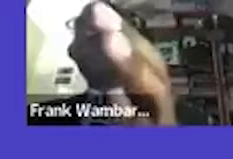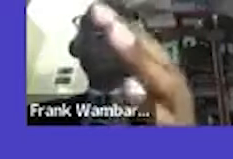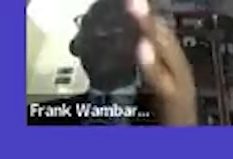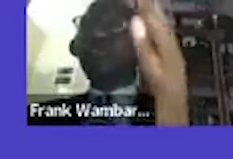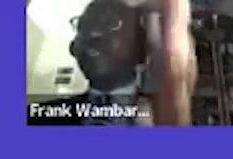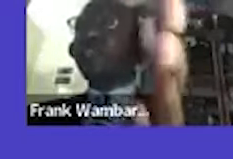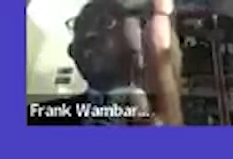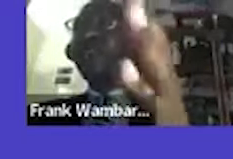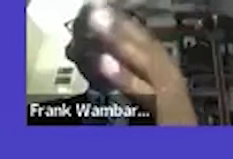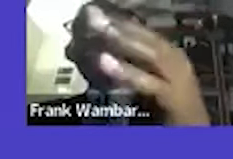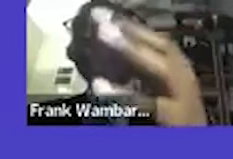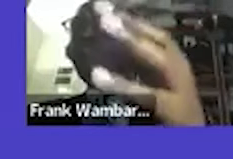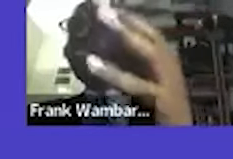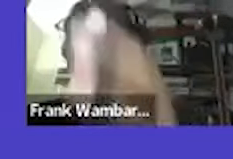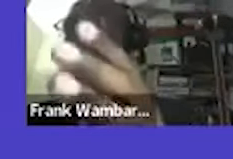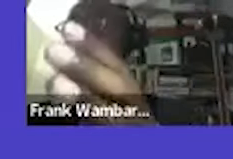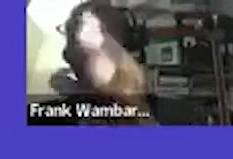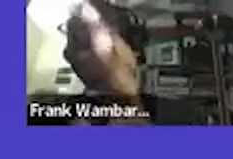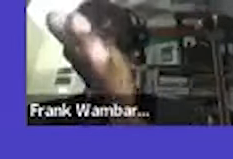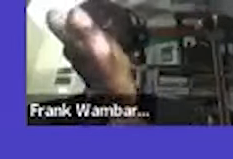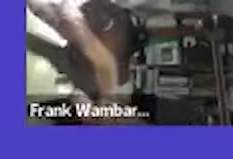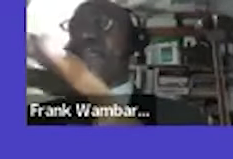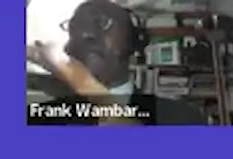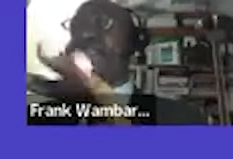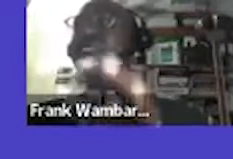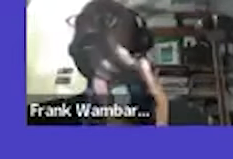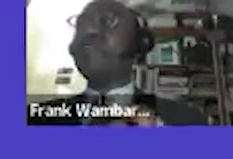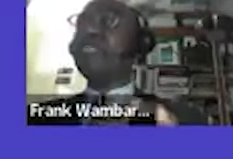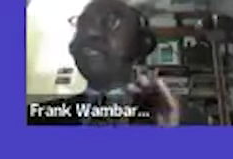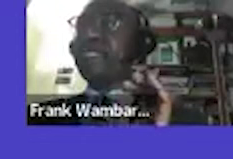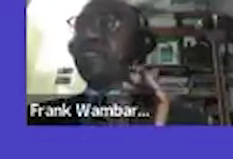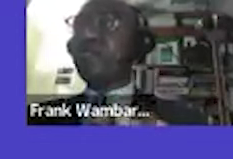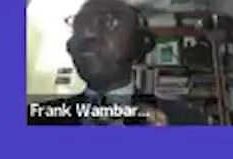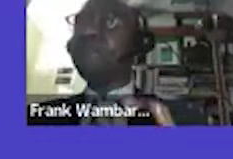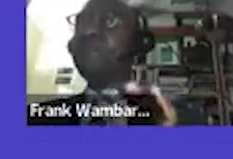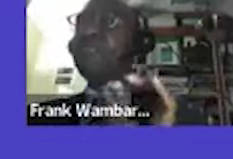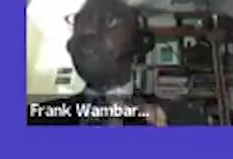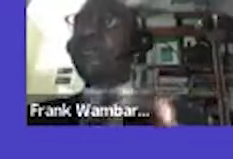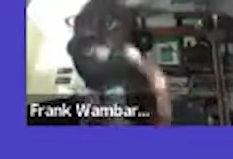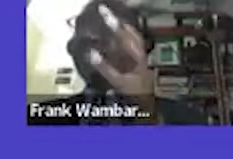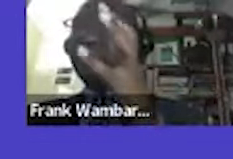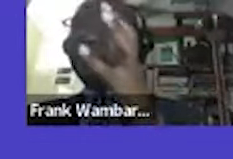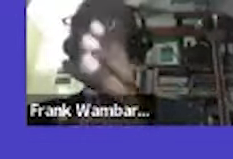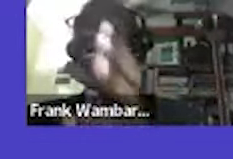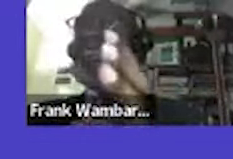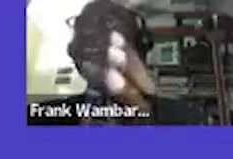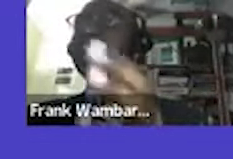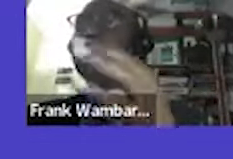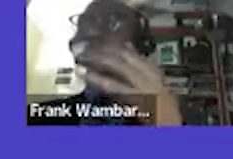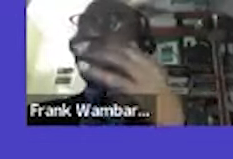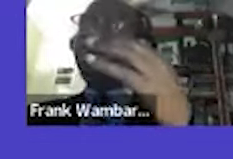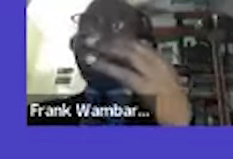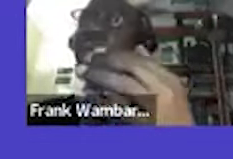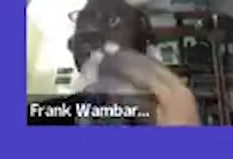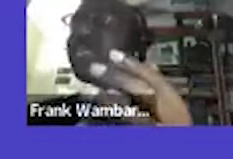particular job or if i do if a job is dodgy somebody is advertising something that is not leo but is just planning